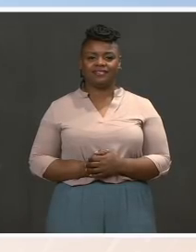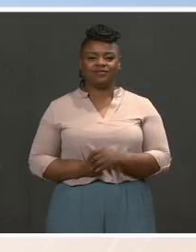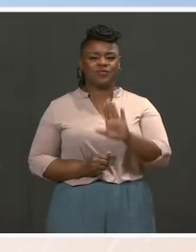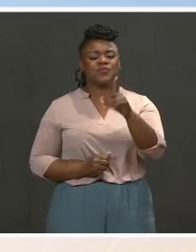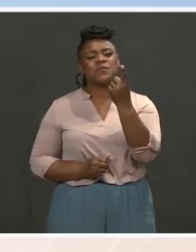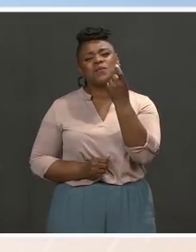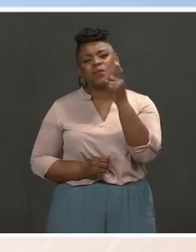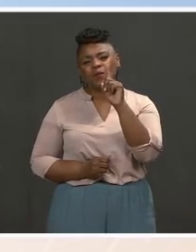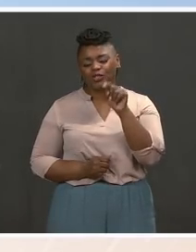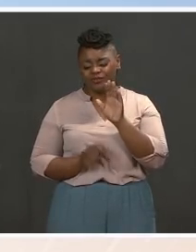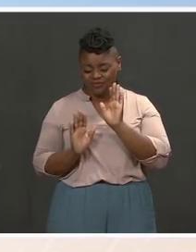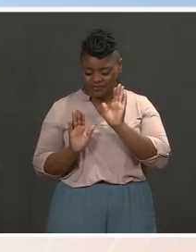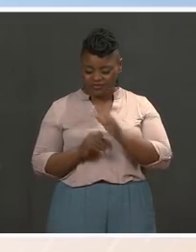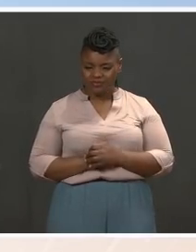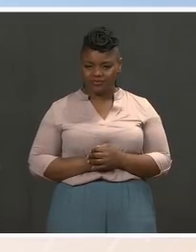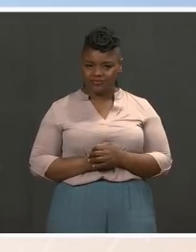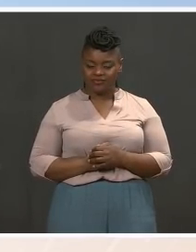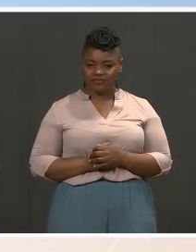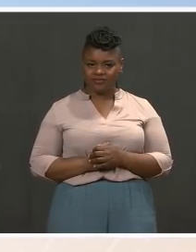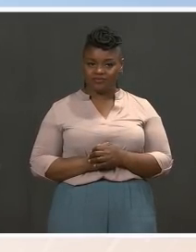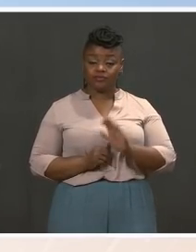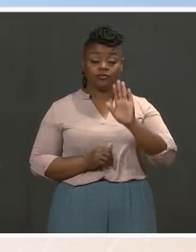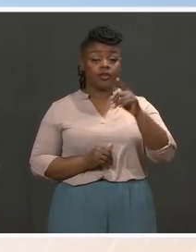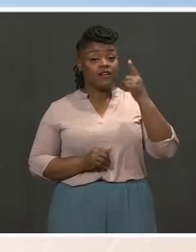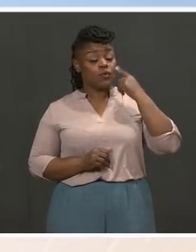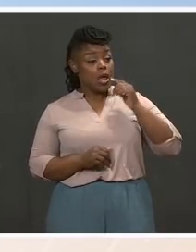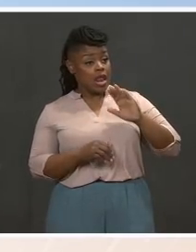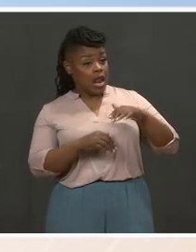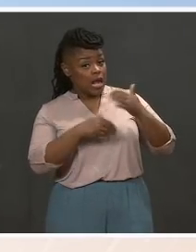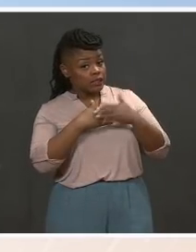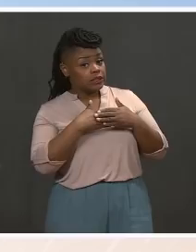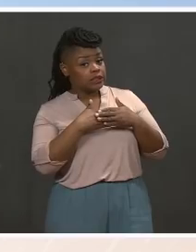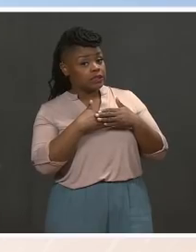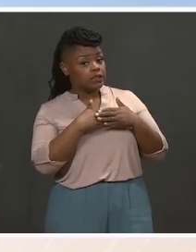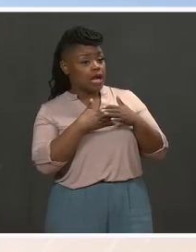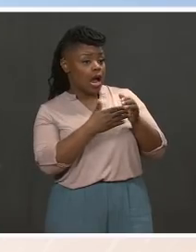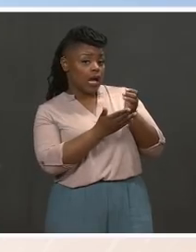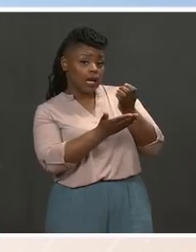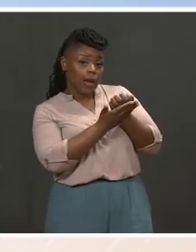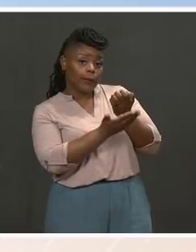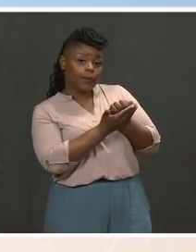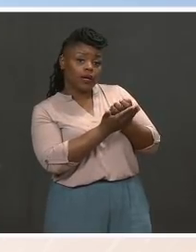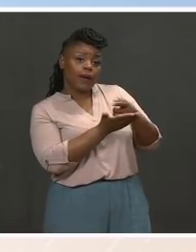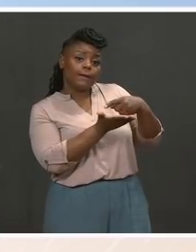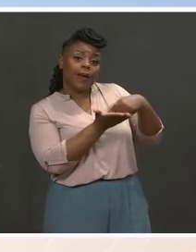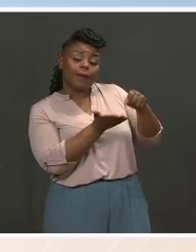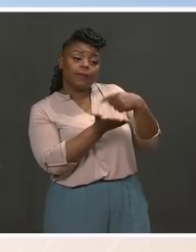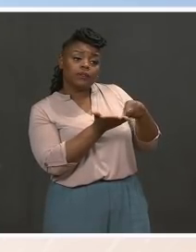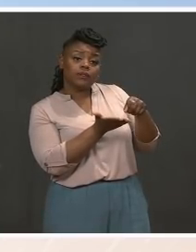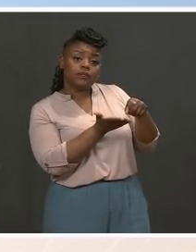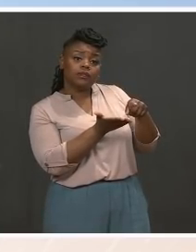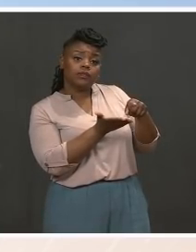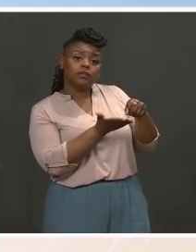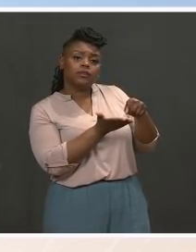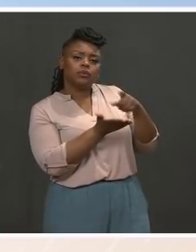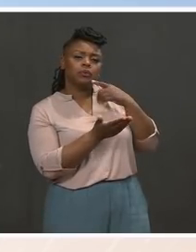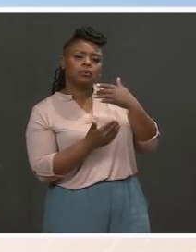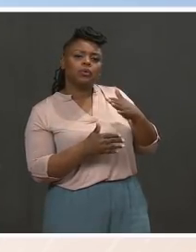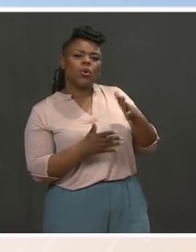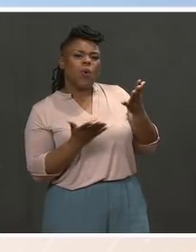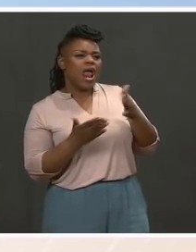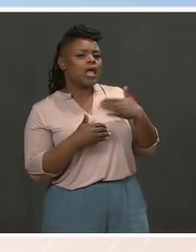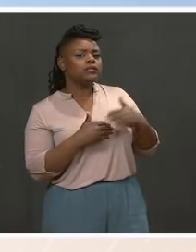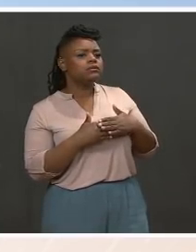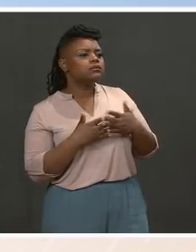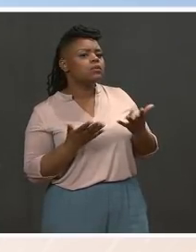package that's coming next, right? So that we're talking about quite a lot of money, $2 to $3 trillion. What specific